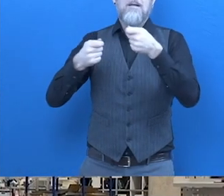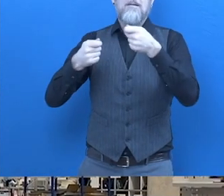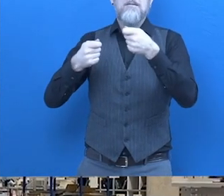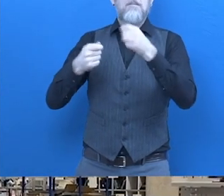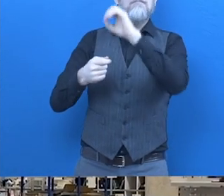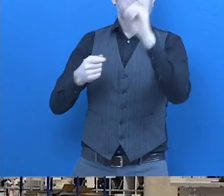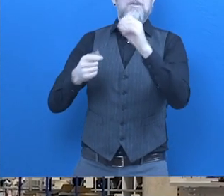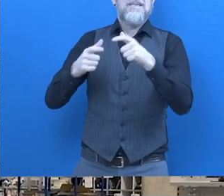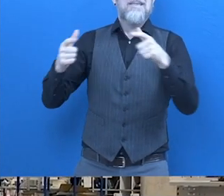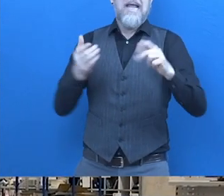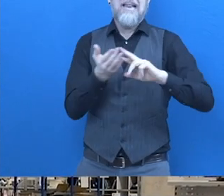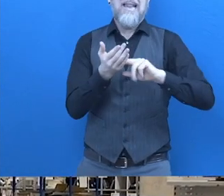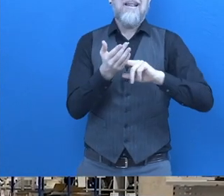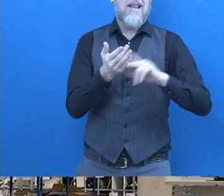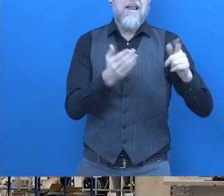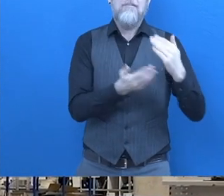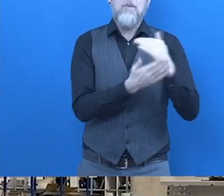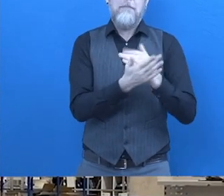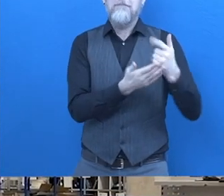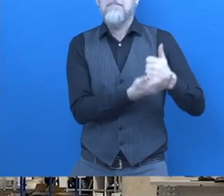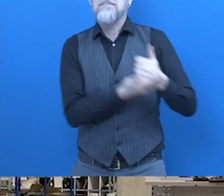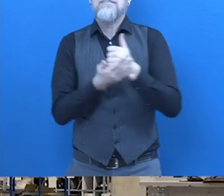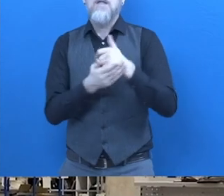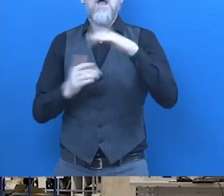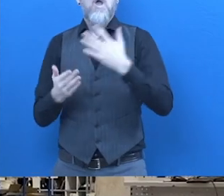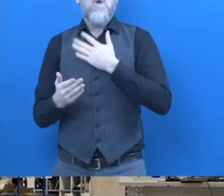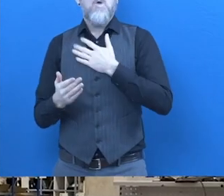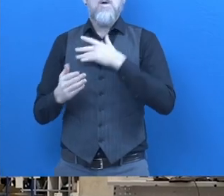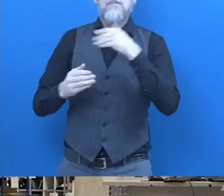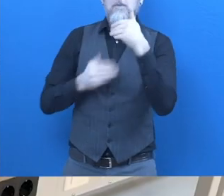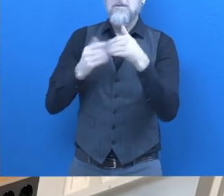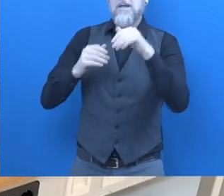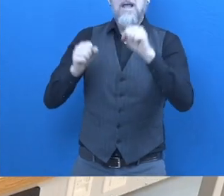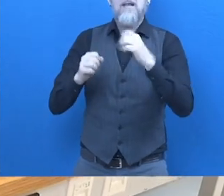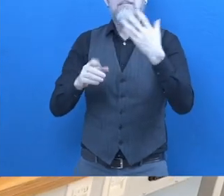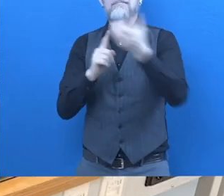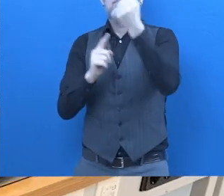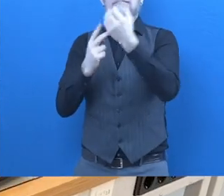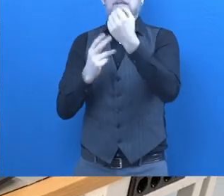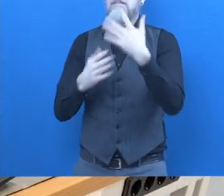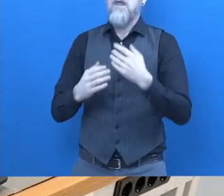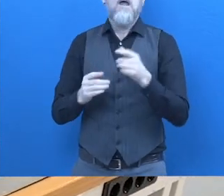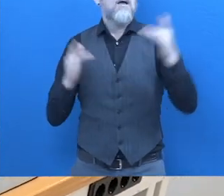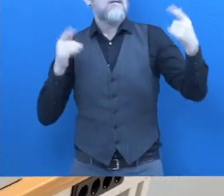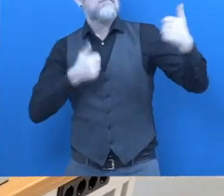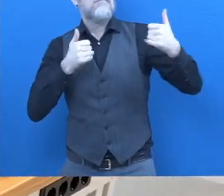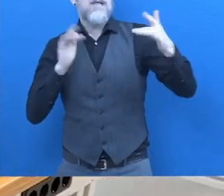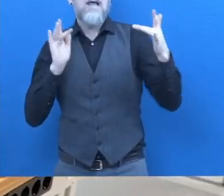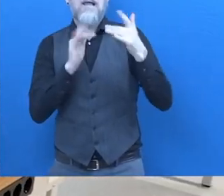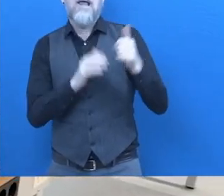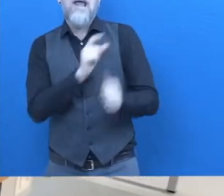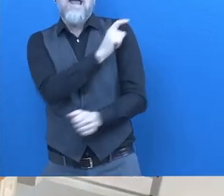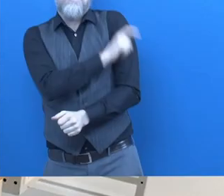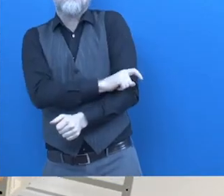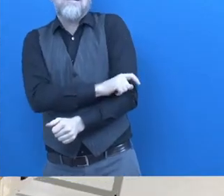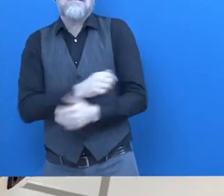our market share. With the help of digitization, we will make our processes more efficient in order to build up even more